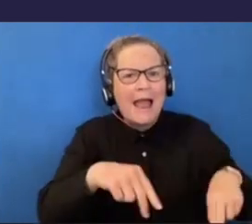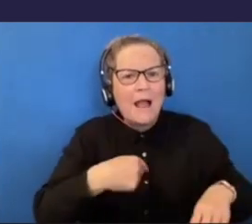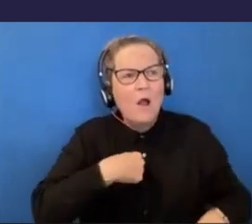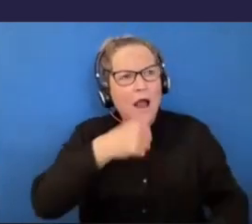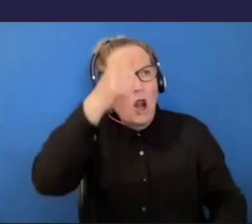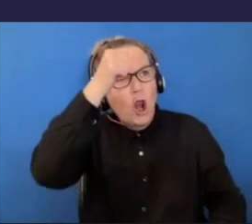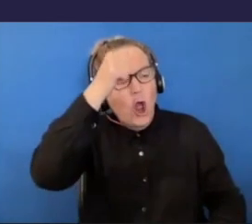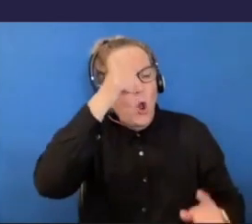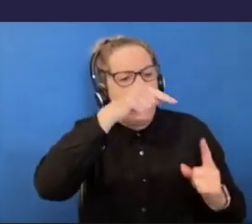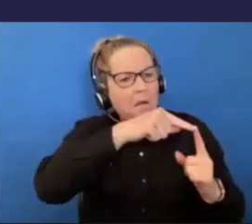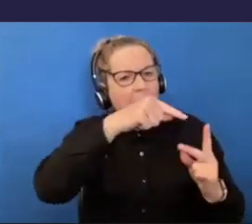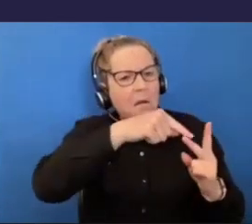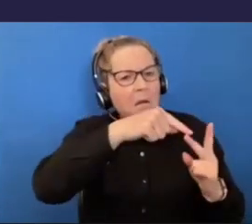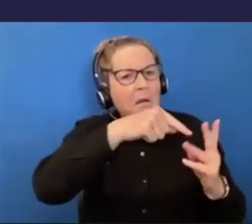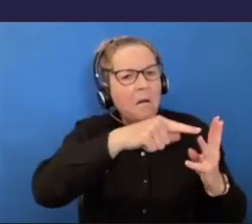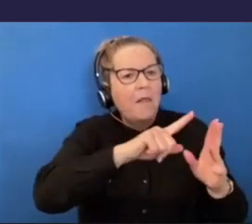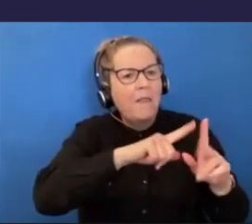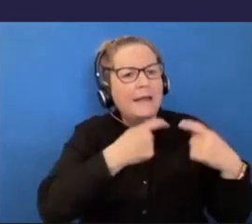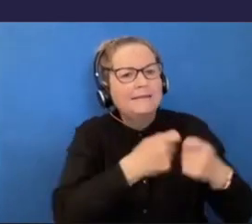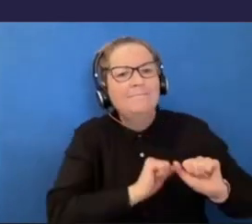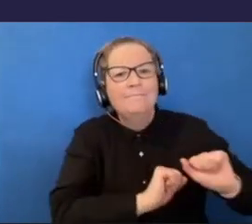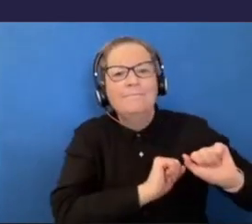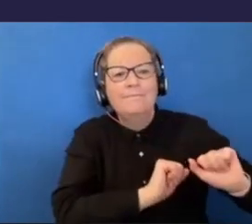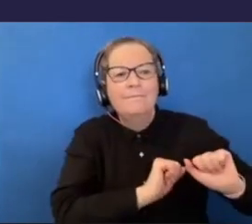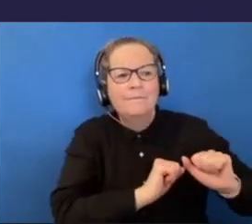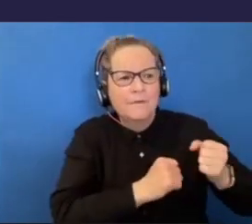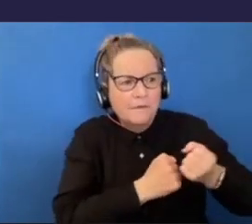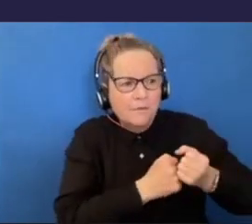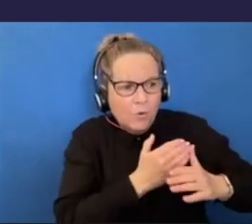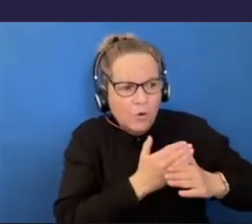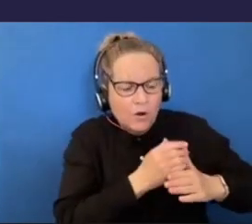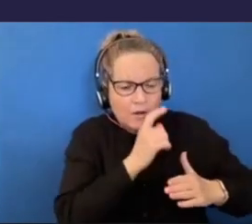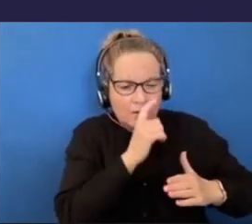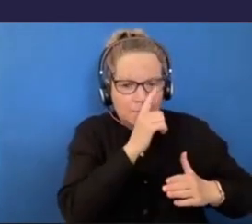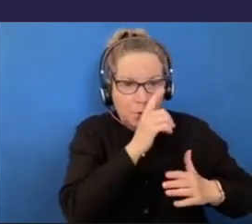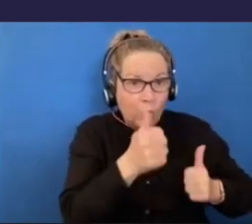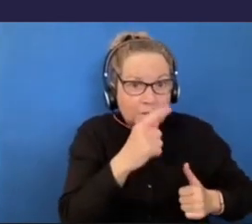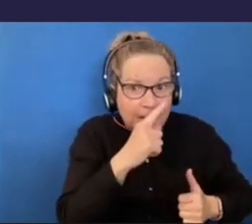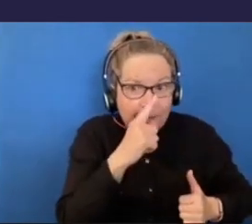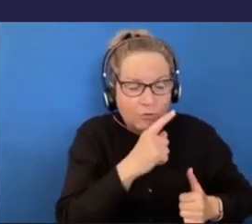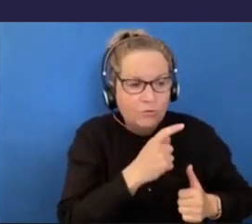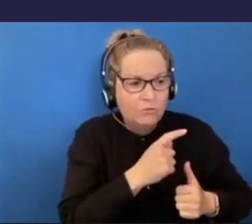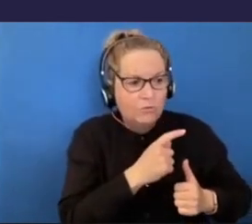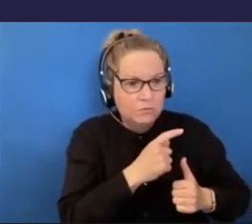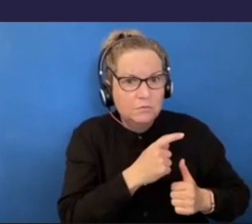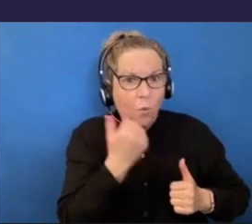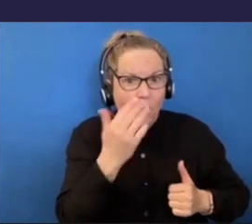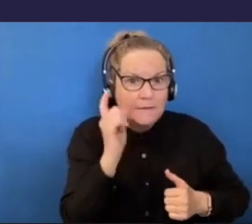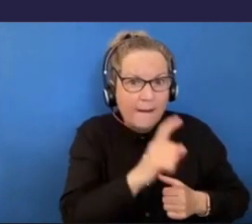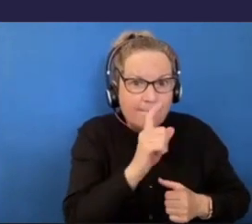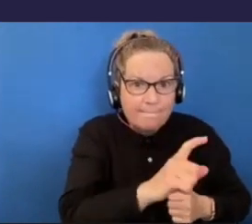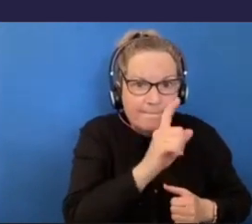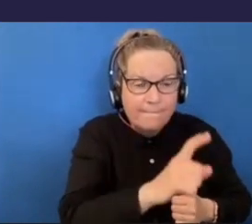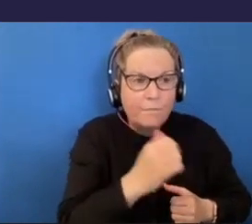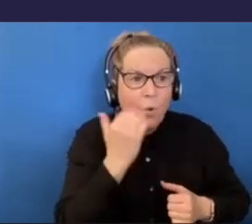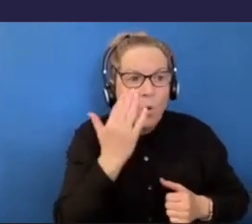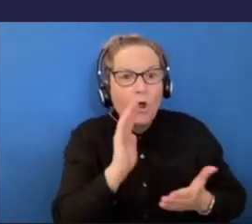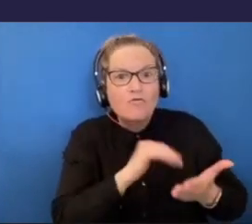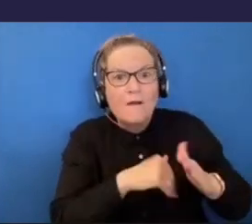the team has like vetted them and that they're all good and reliable and whoever is going to be out there in the morning is going to be good value.